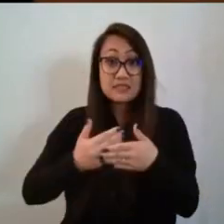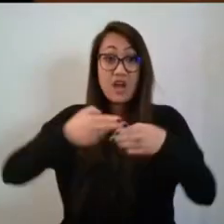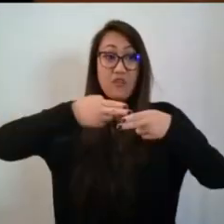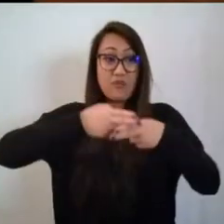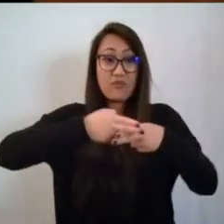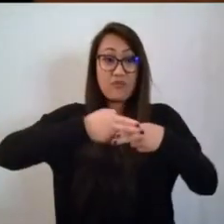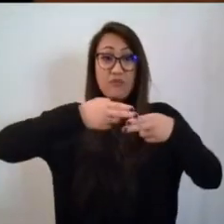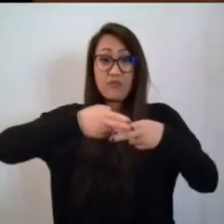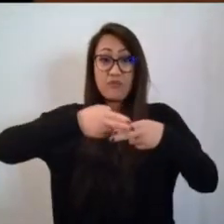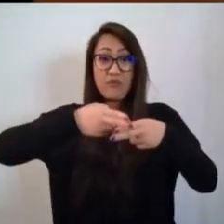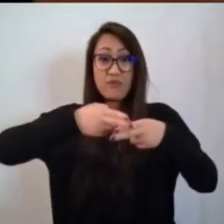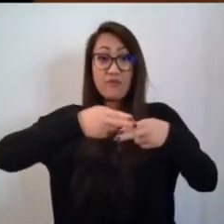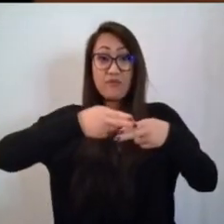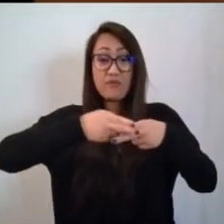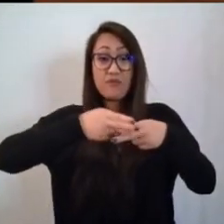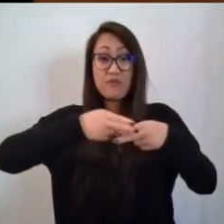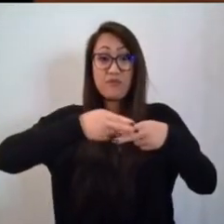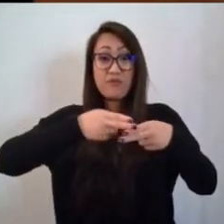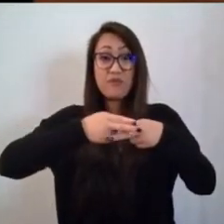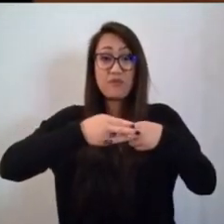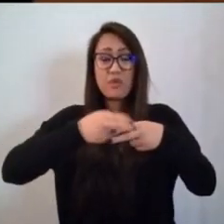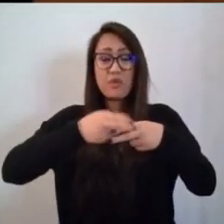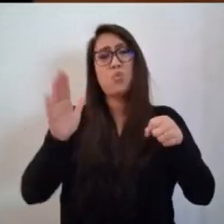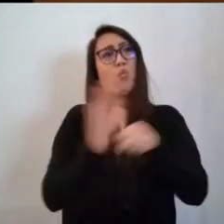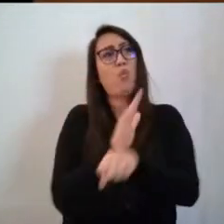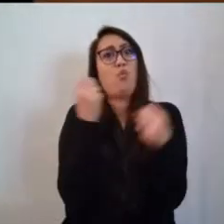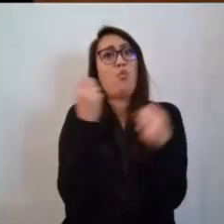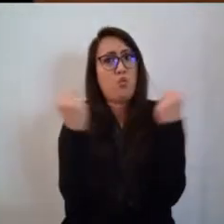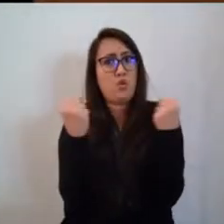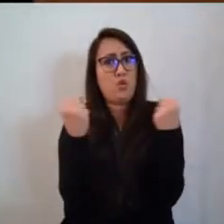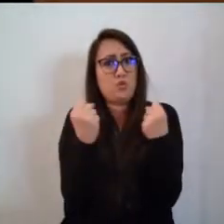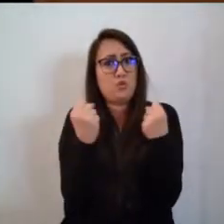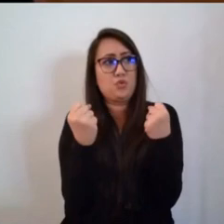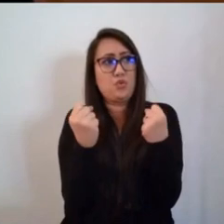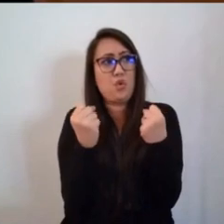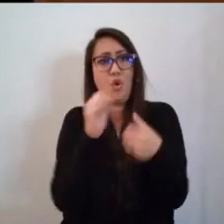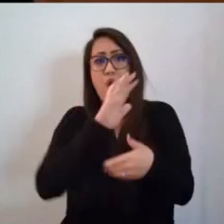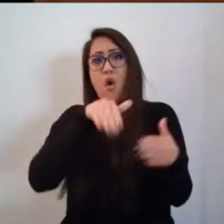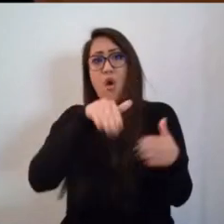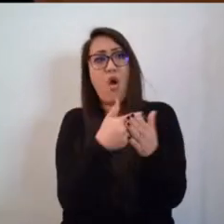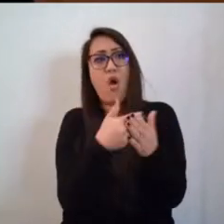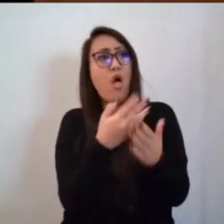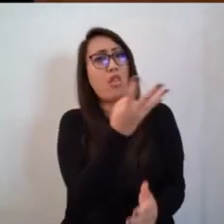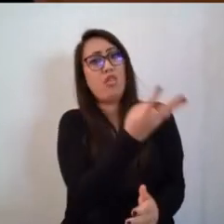all winter. And everybody made candles.